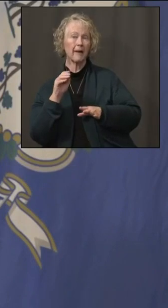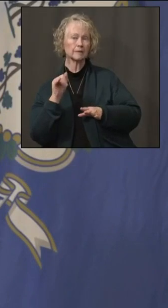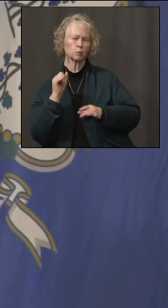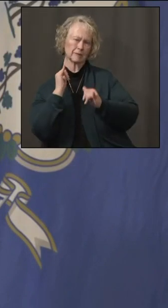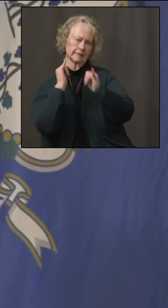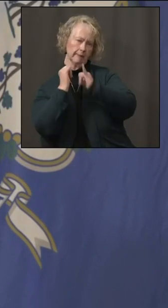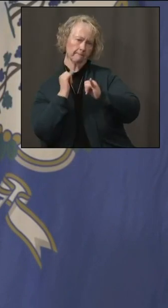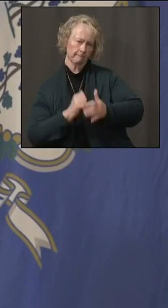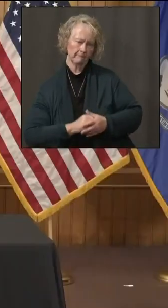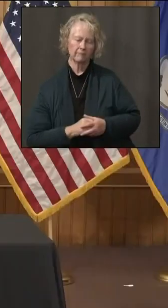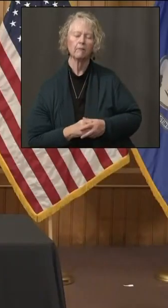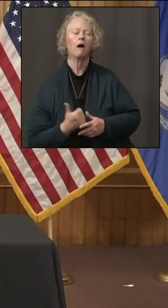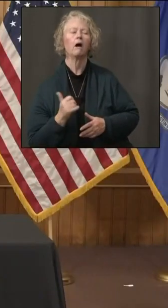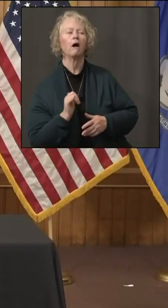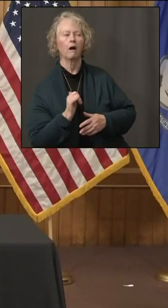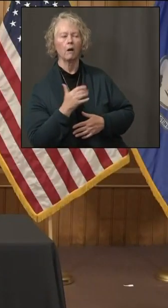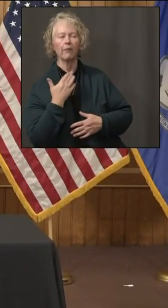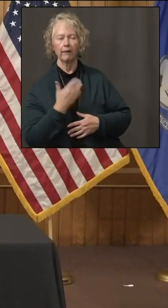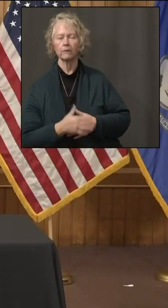Okay. All right. Thank you very much.